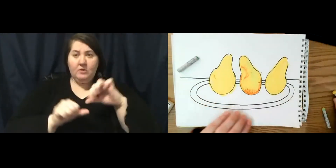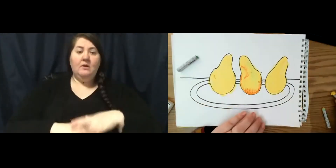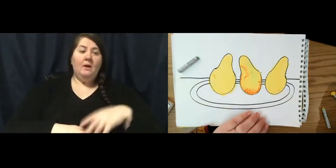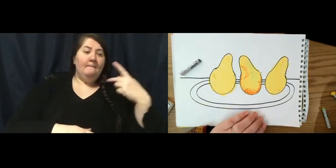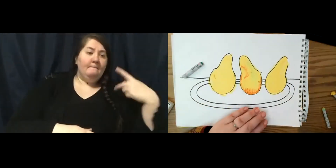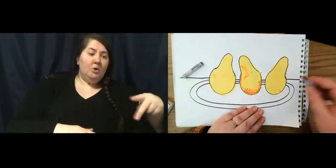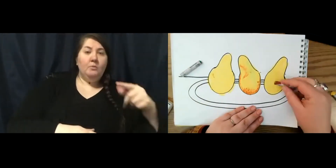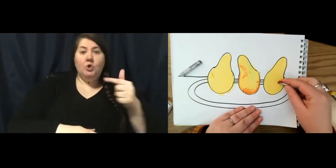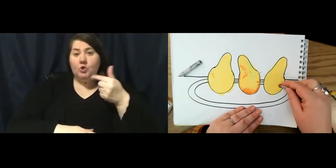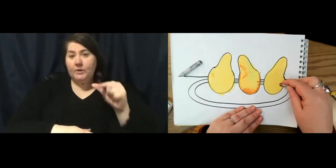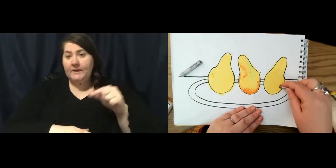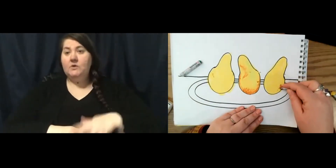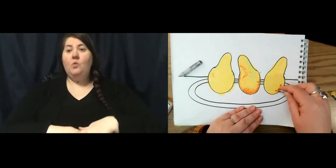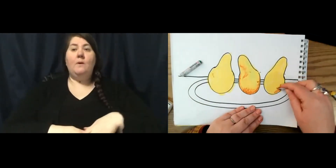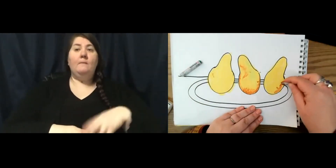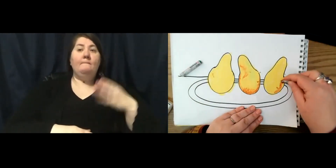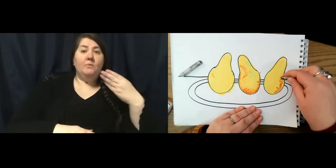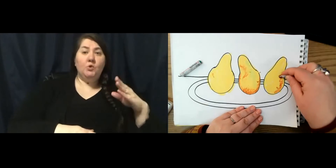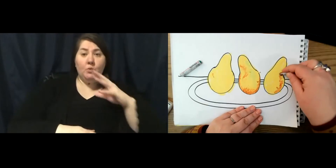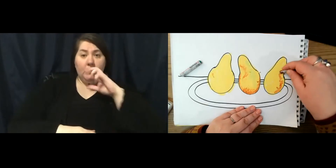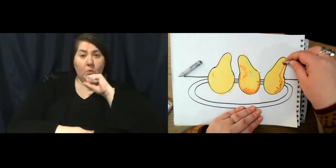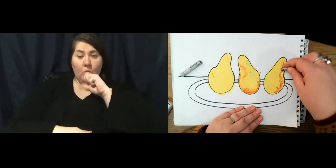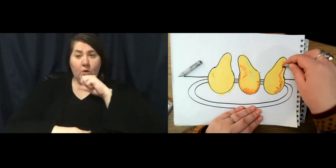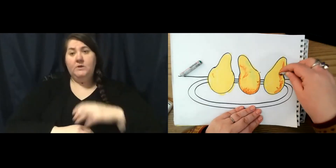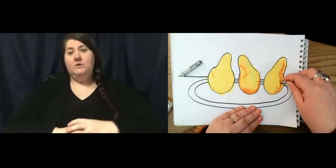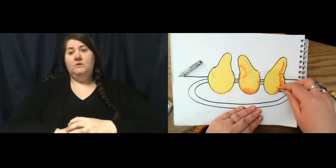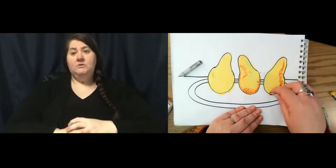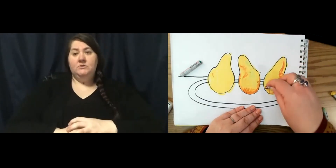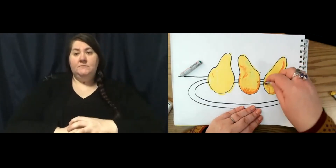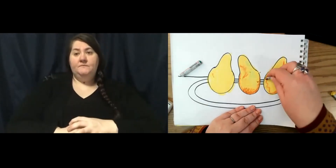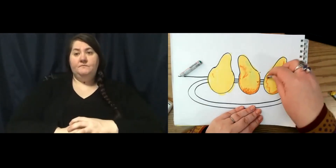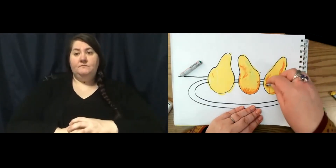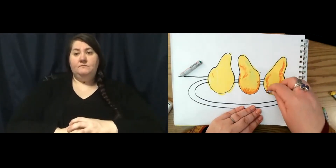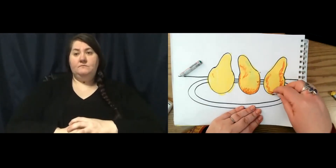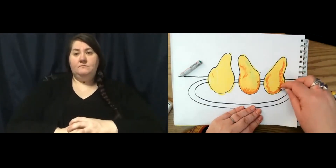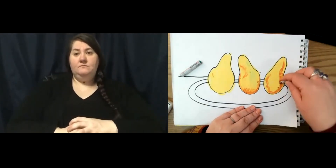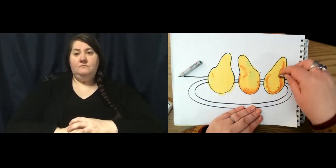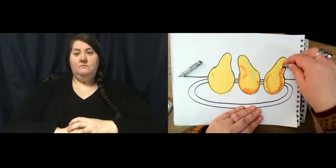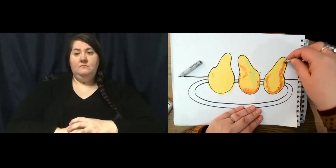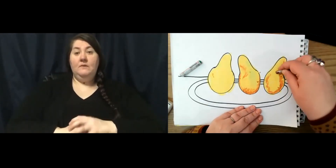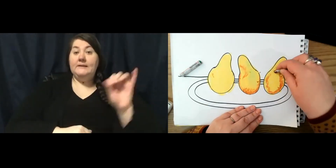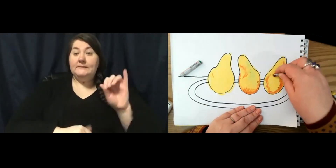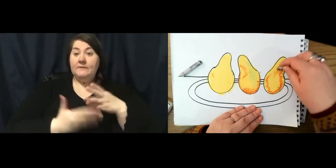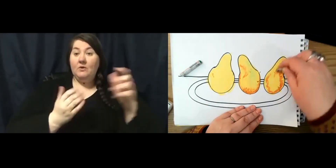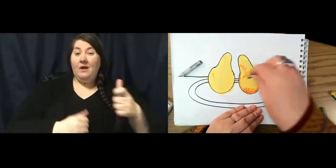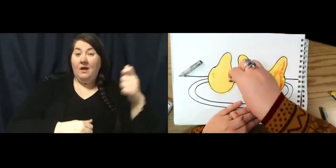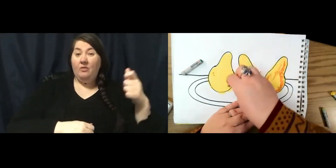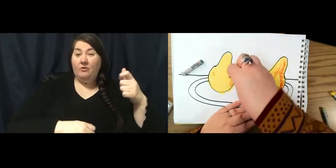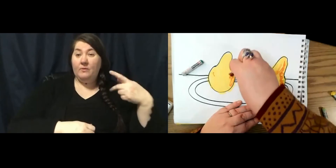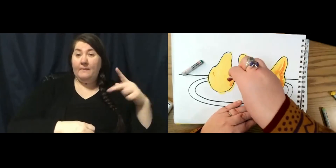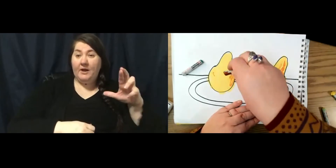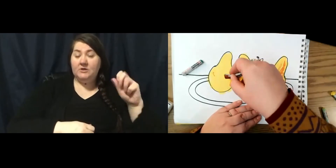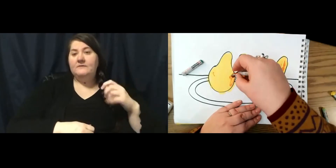green or blue and orange. So you can see I'm doing the same thing with these other pairs where I did the yellow. Well,